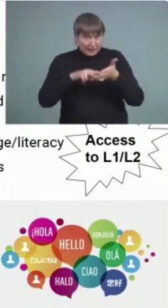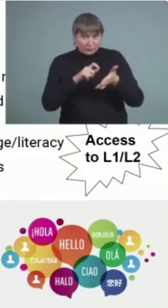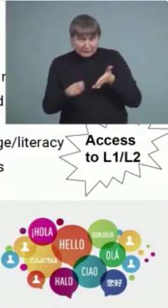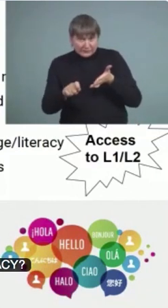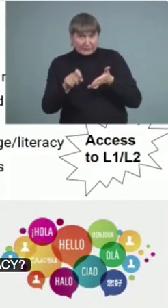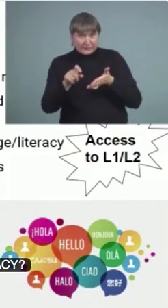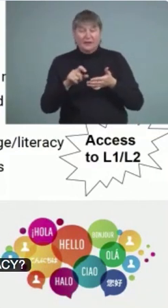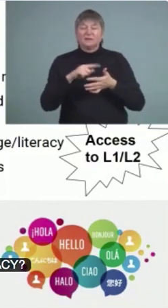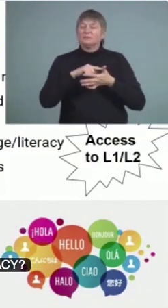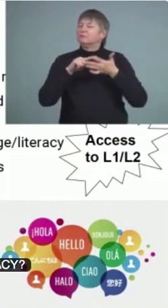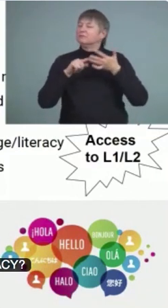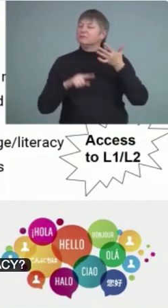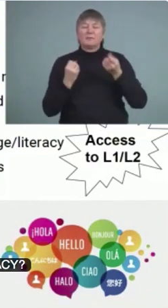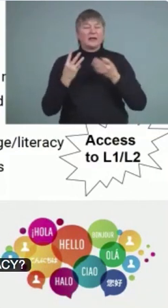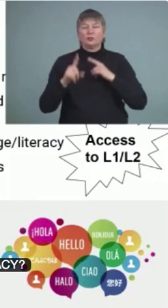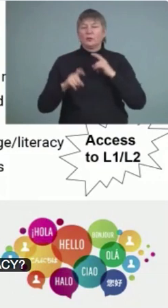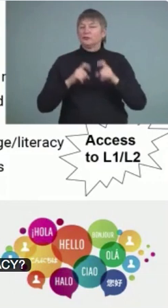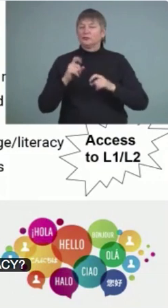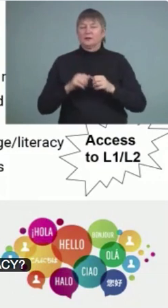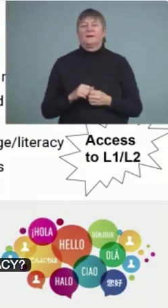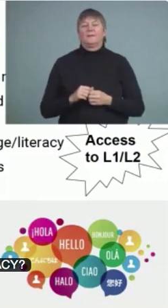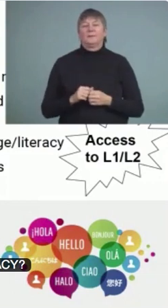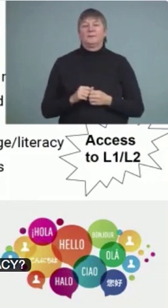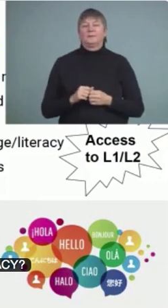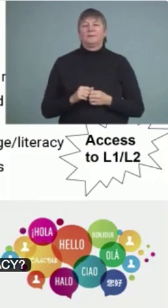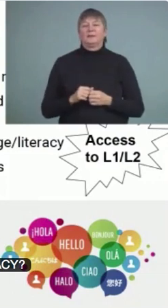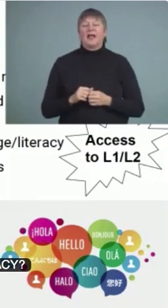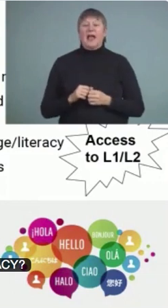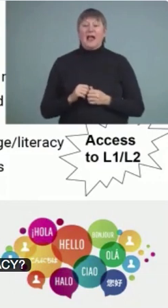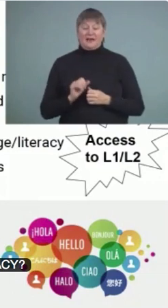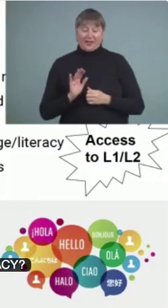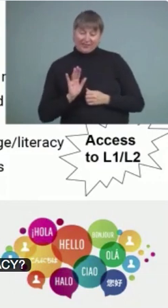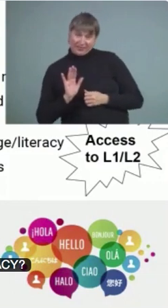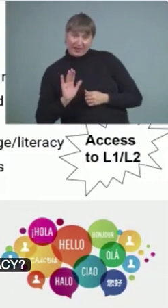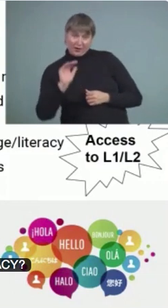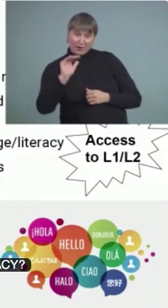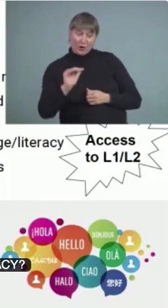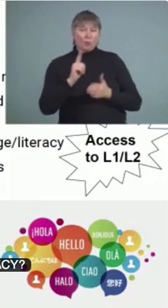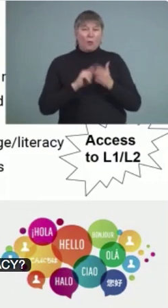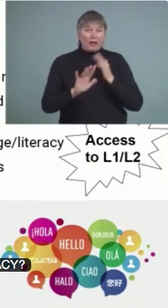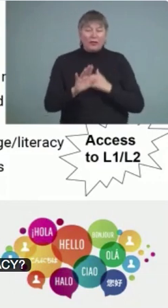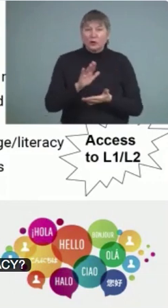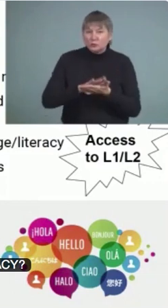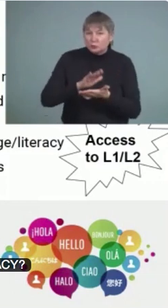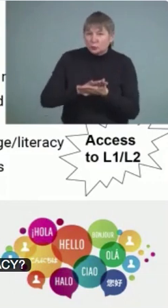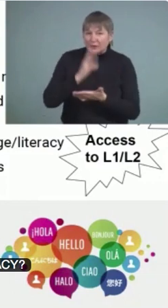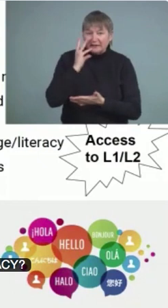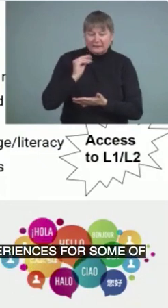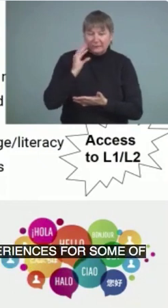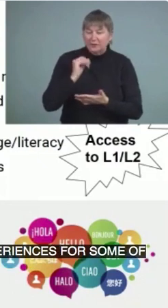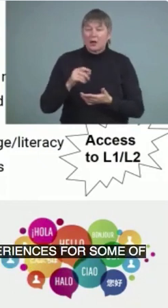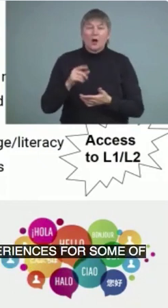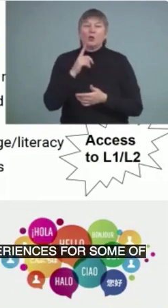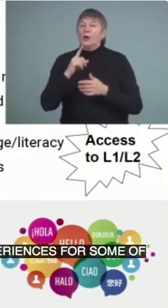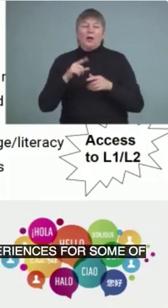Then I think about the wide variety in educational experiences for some of these children. Some of them, you know,